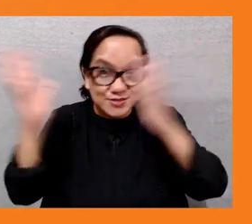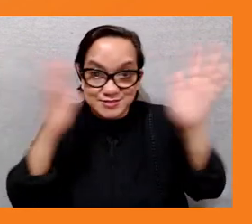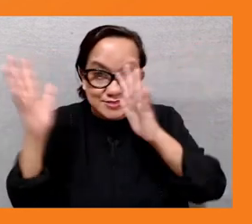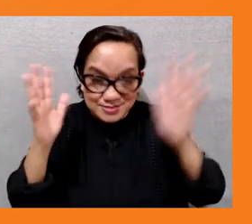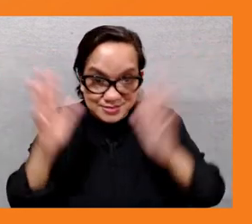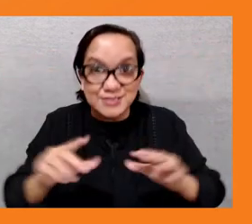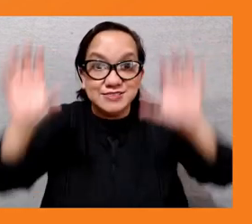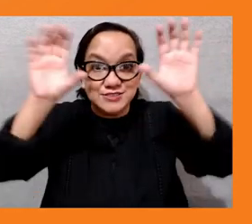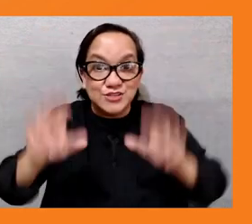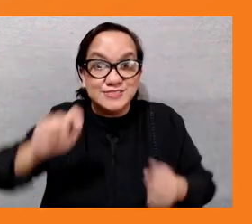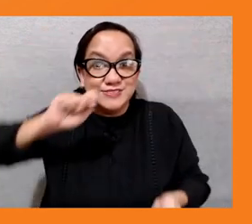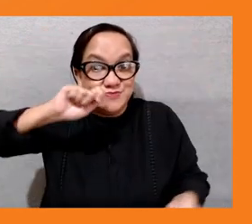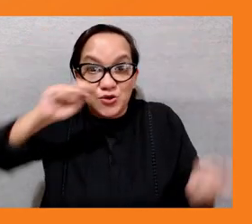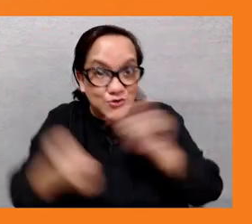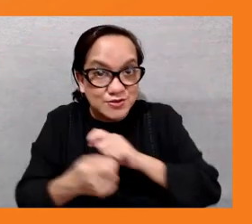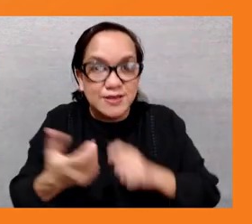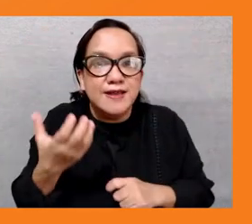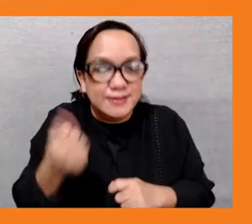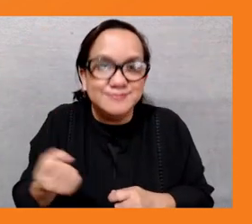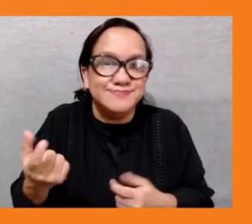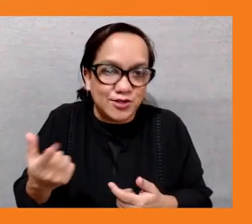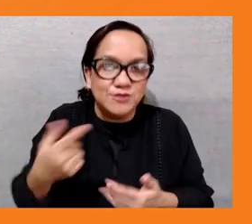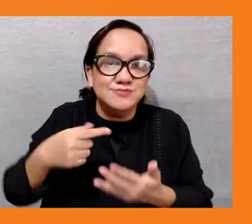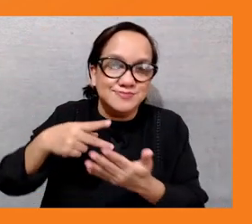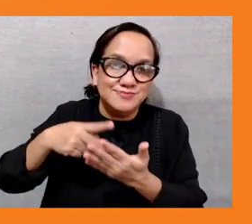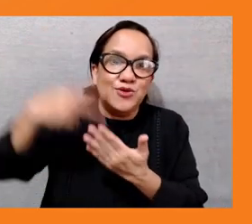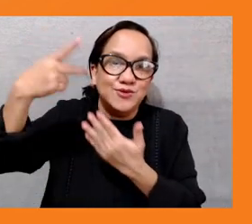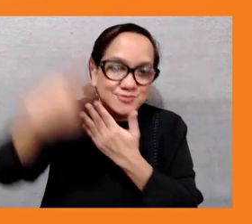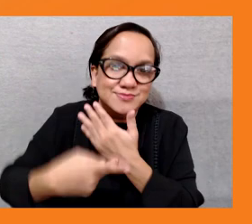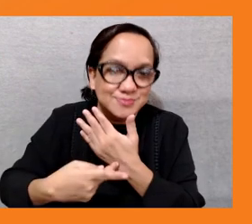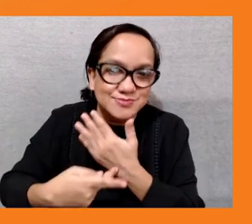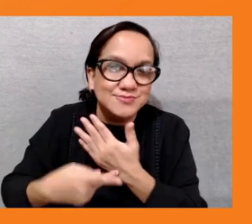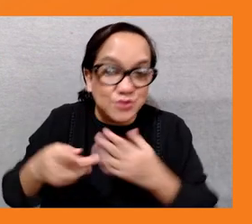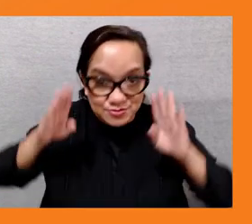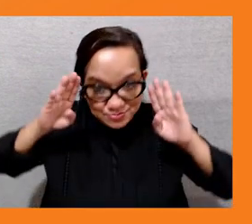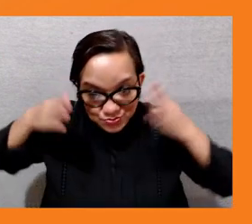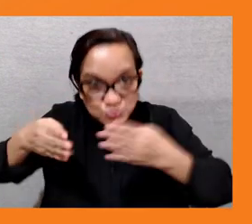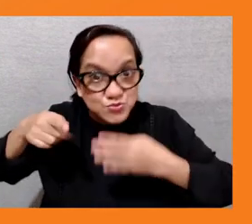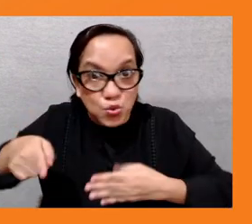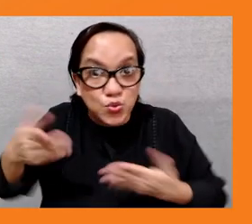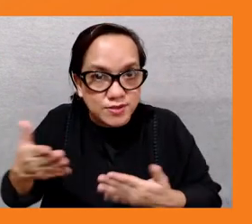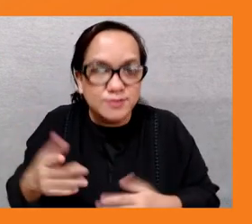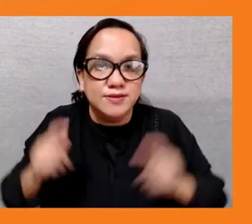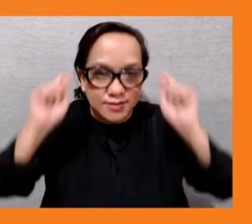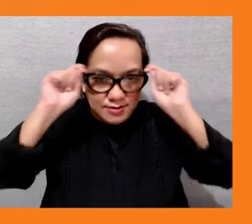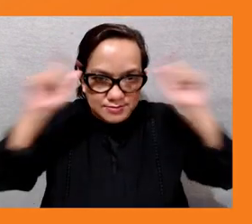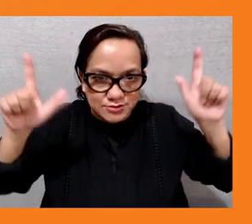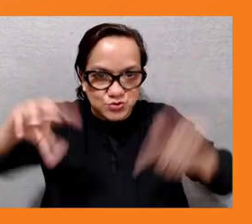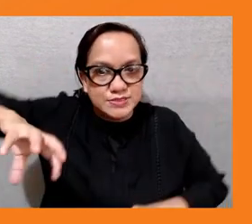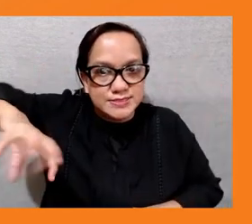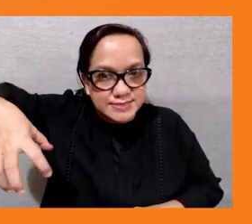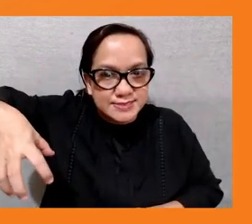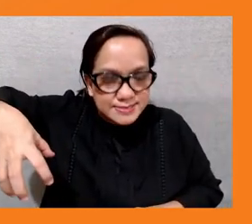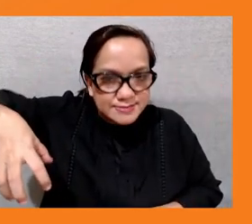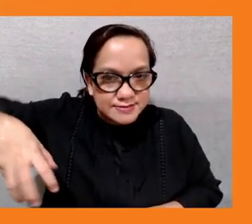disseminate the cca awareness in the broader region especially in the remote areas and we've also produced the cca